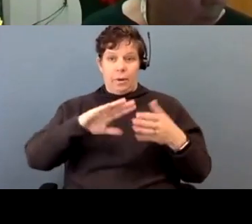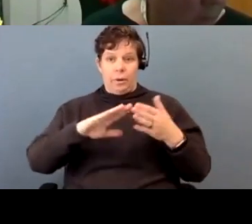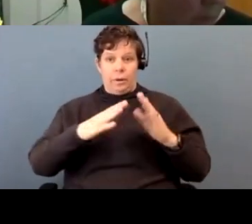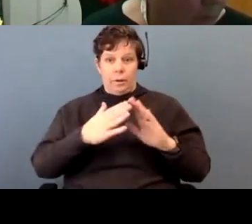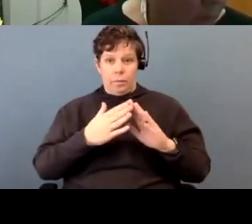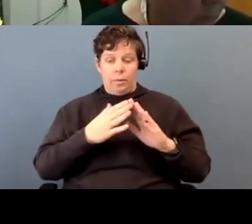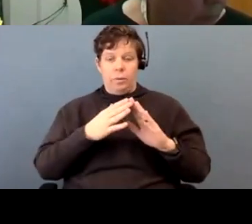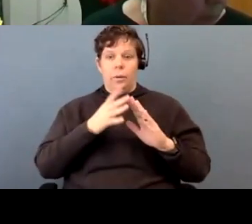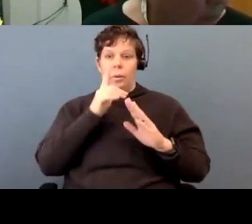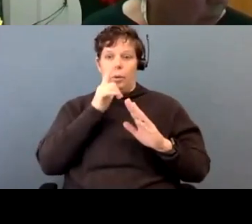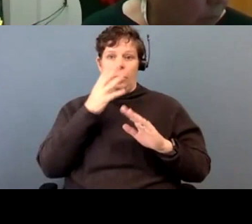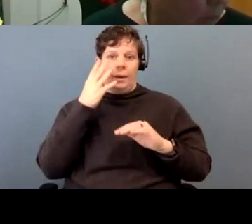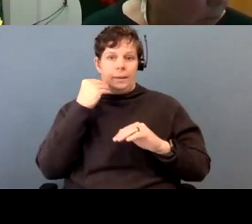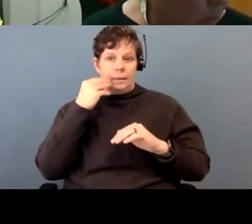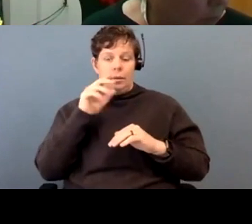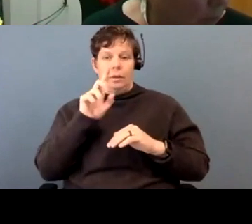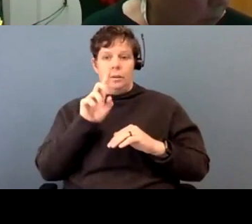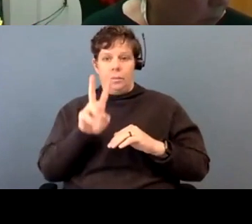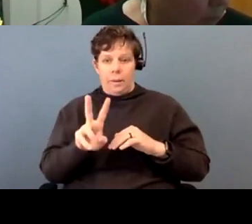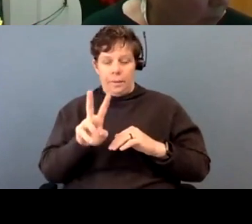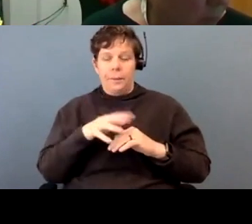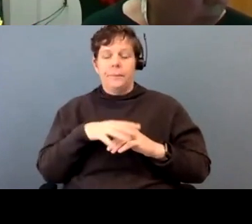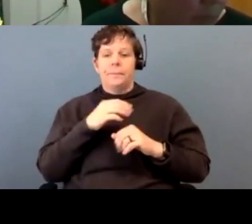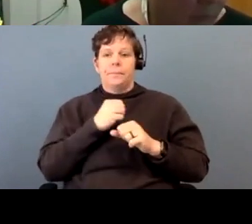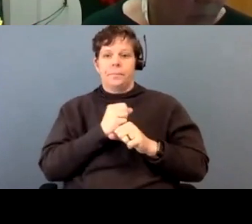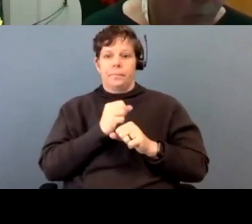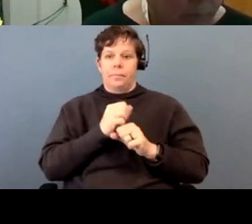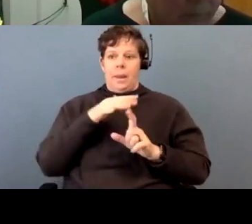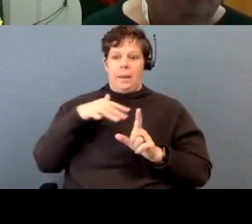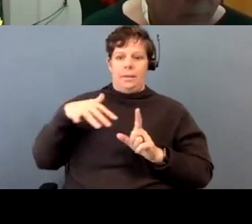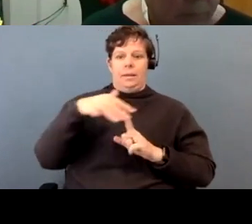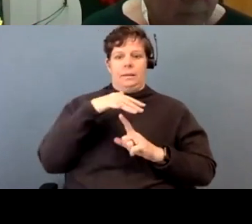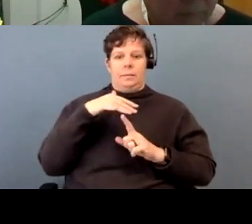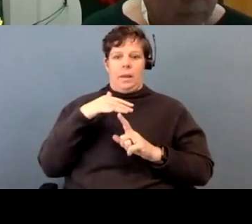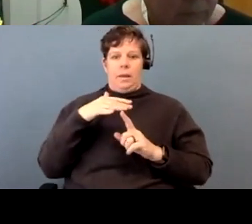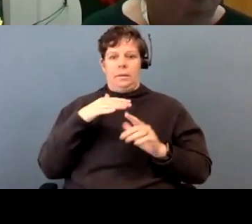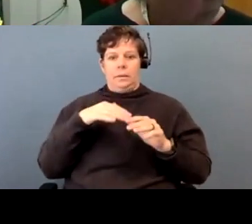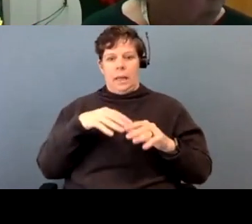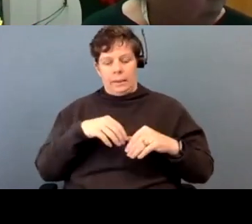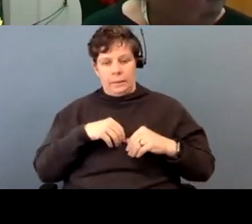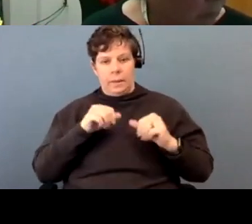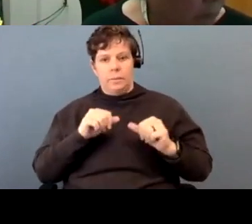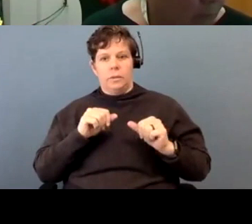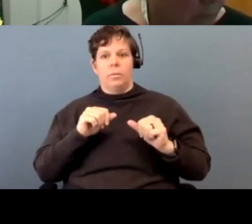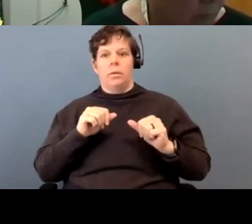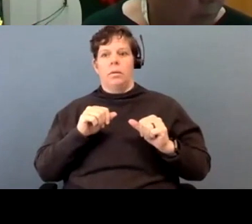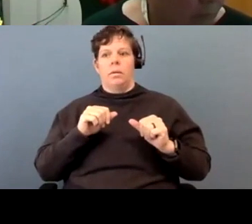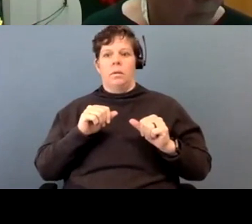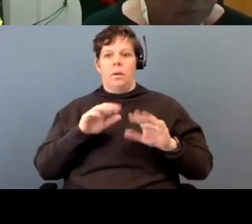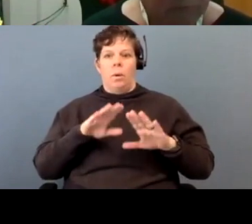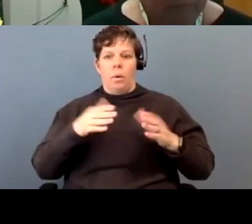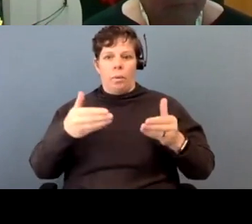impacted by domestic violence and making that space accessible and approachable for indigenous folks was to have smudge